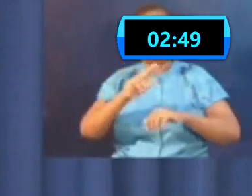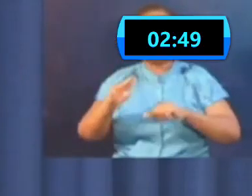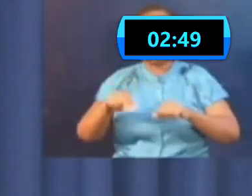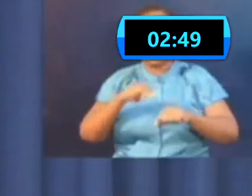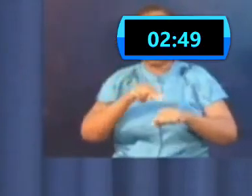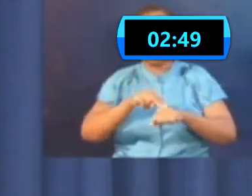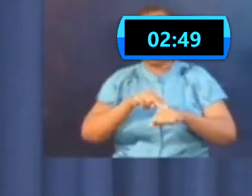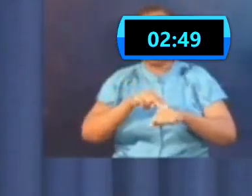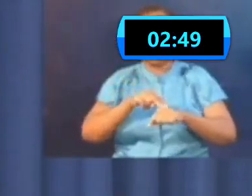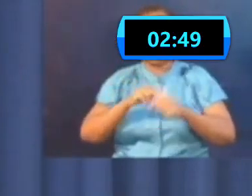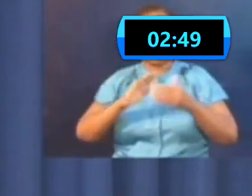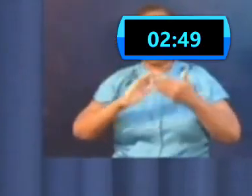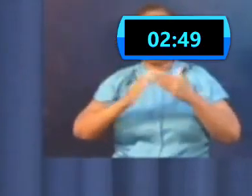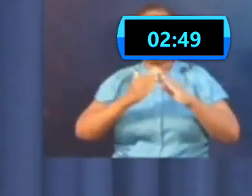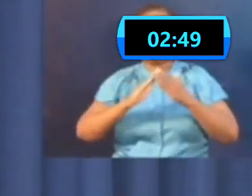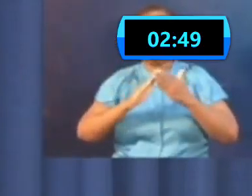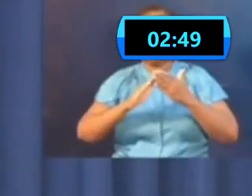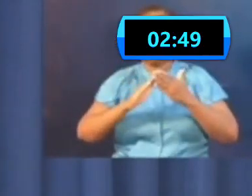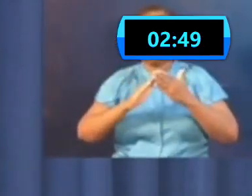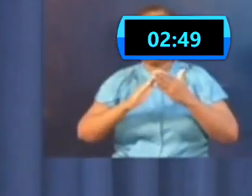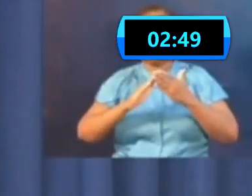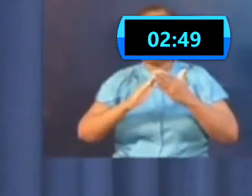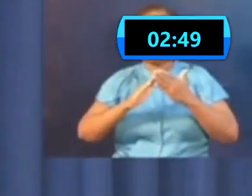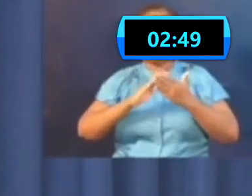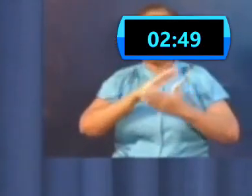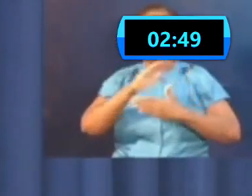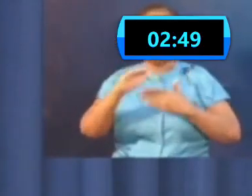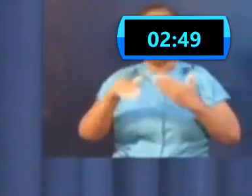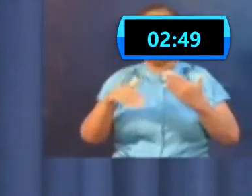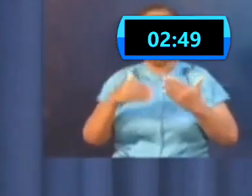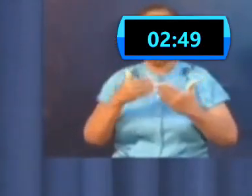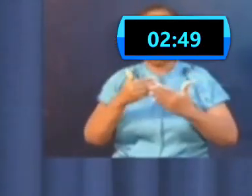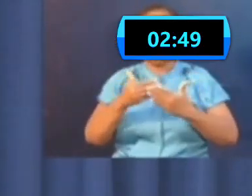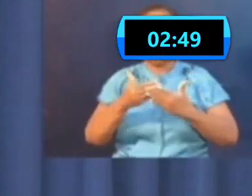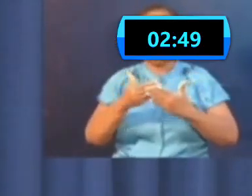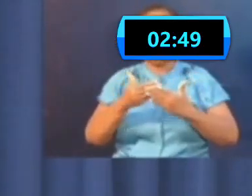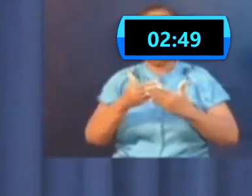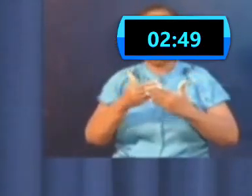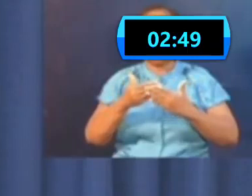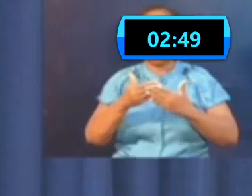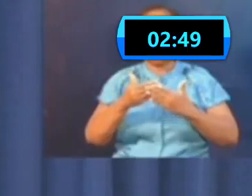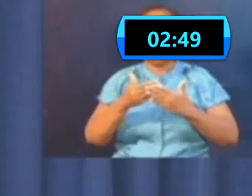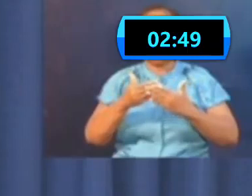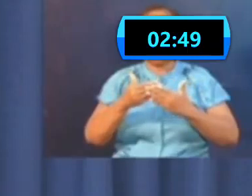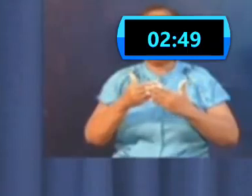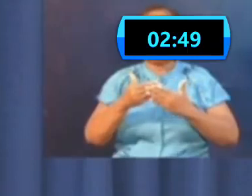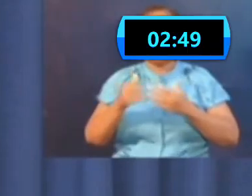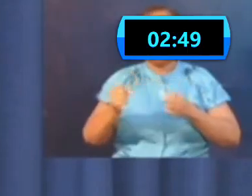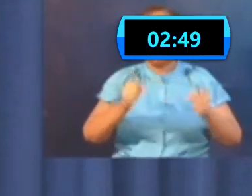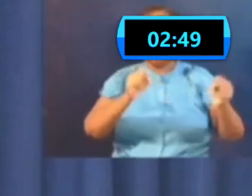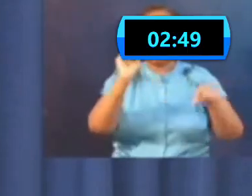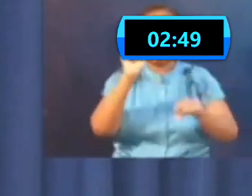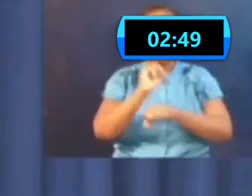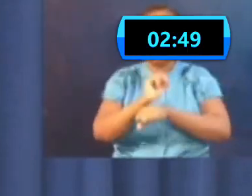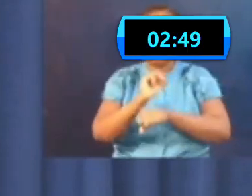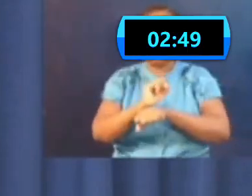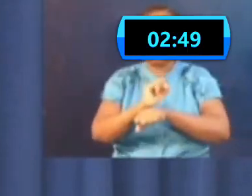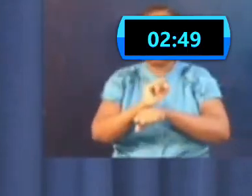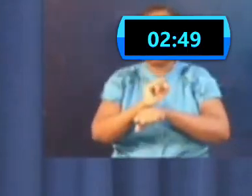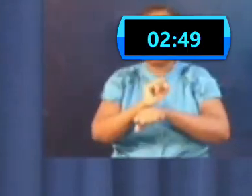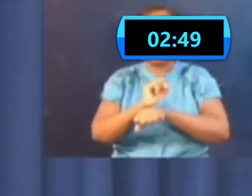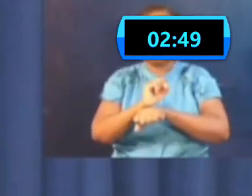our system is working. And we should not allow